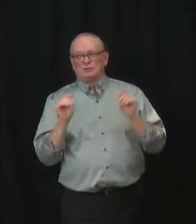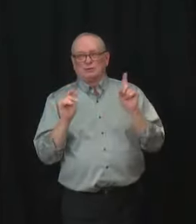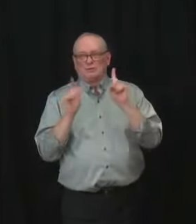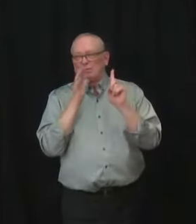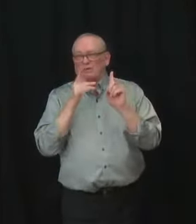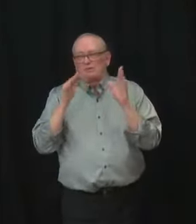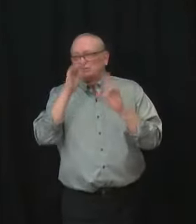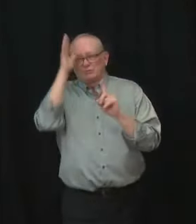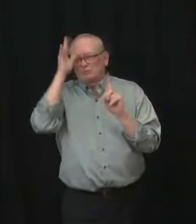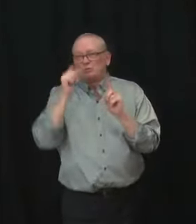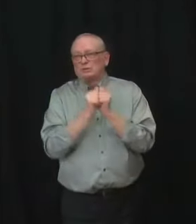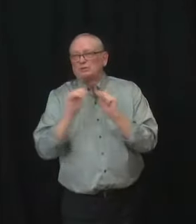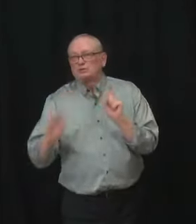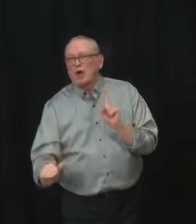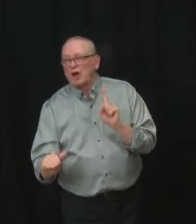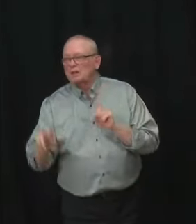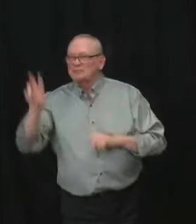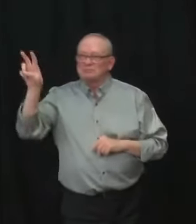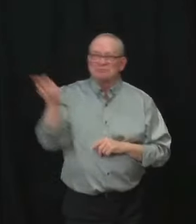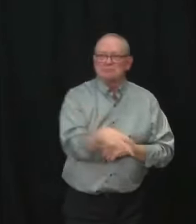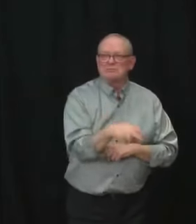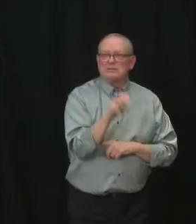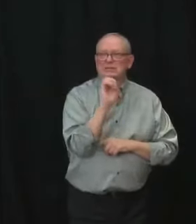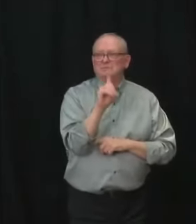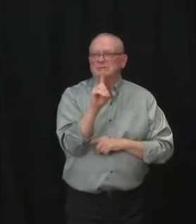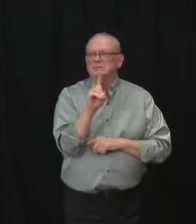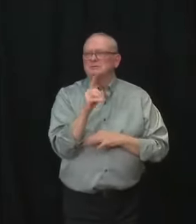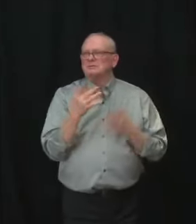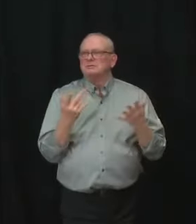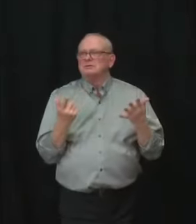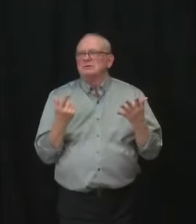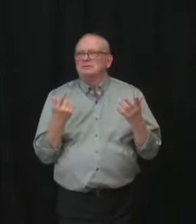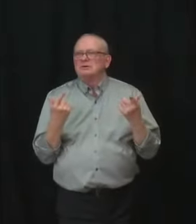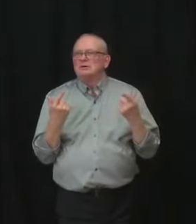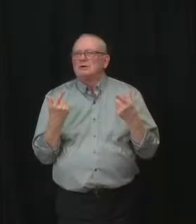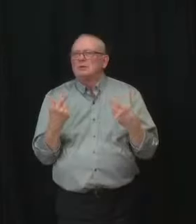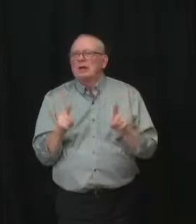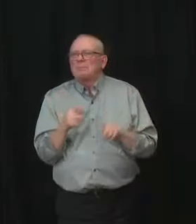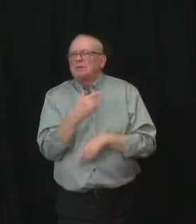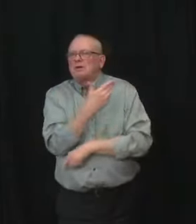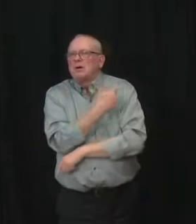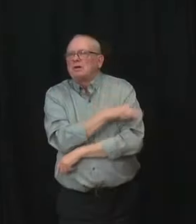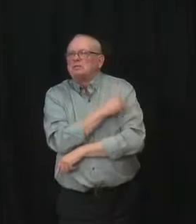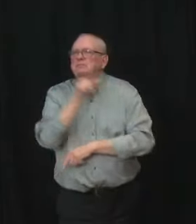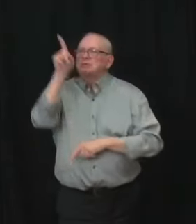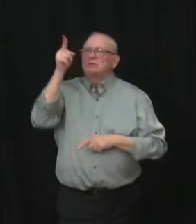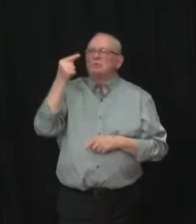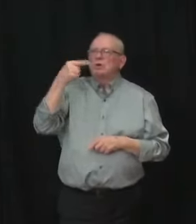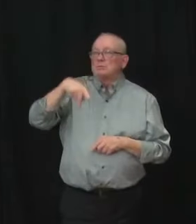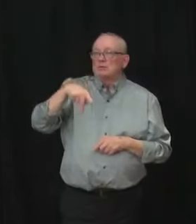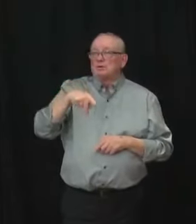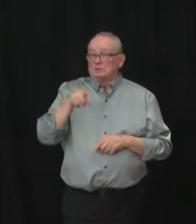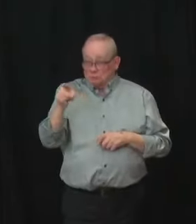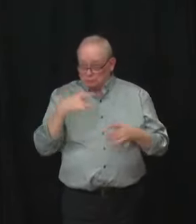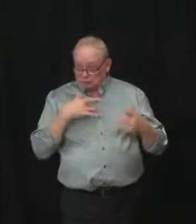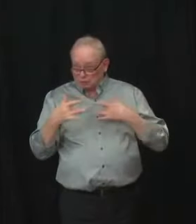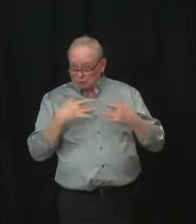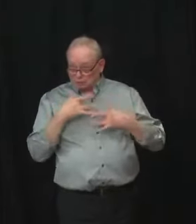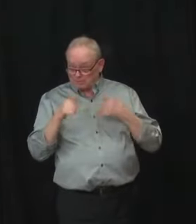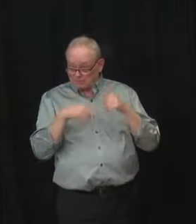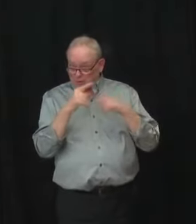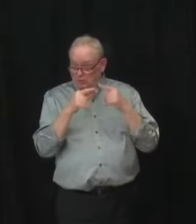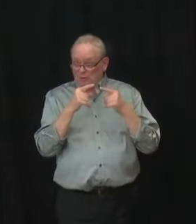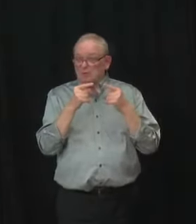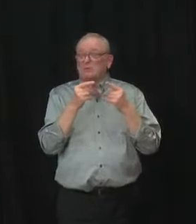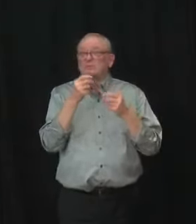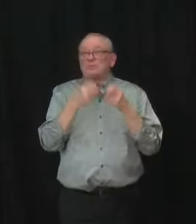here in Grand Prairie and uh are you guys concerned about uh hearing a story like that? Yeah so every time I hear a story that raises a concern this is the first story that I've